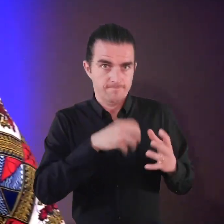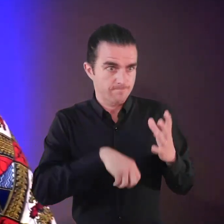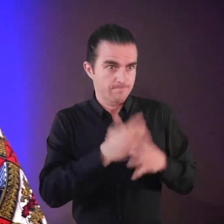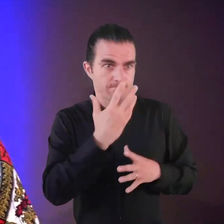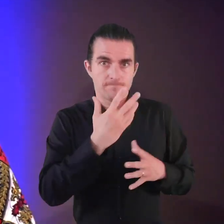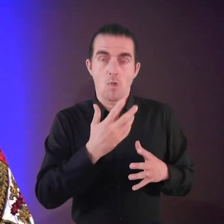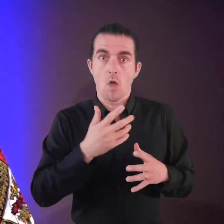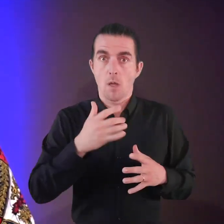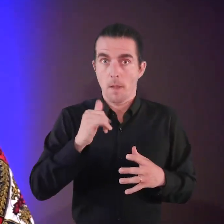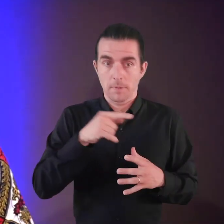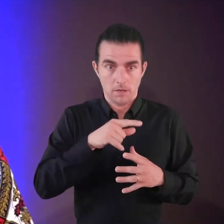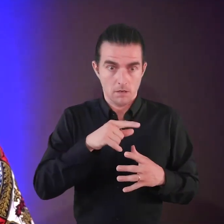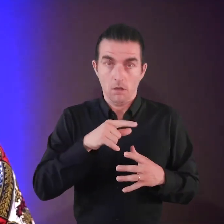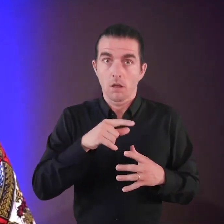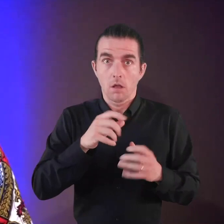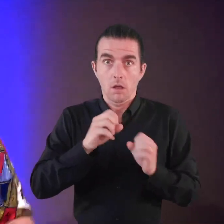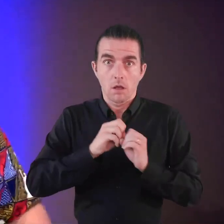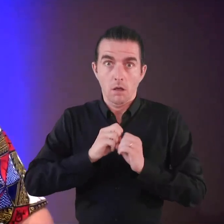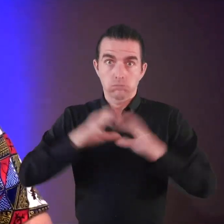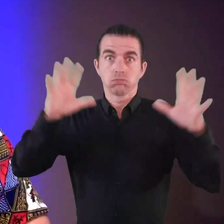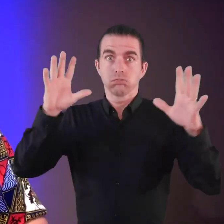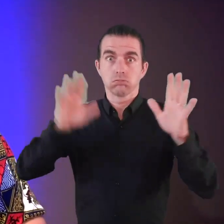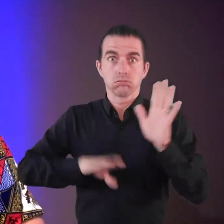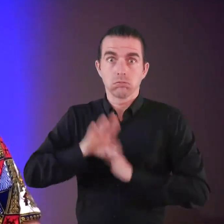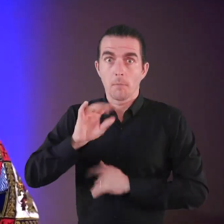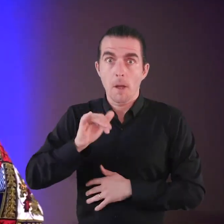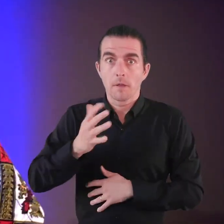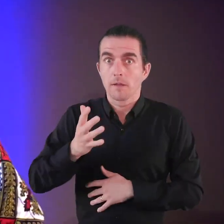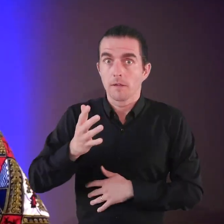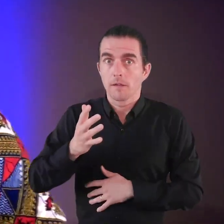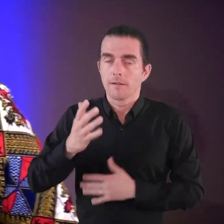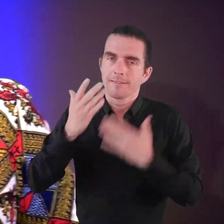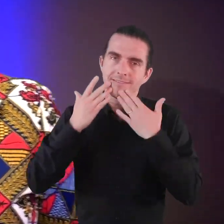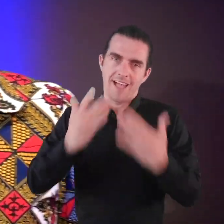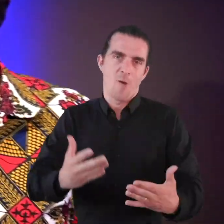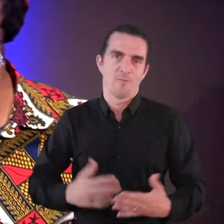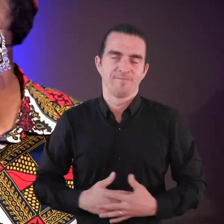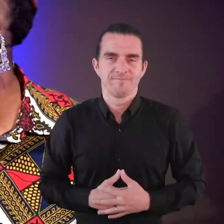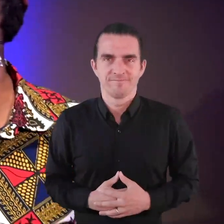load. Or maybe it explodes. Thank you.